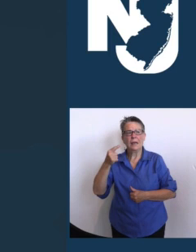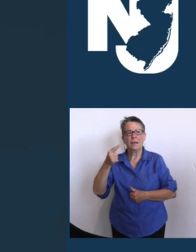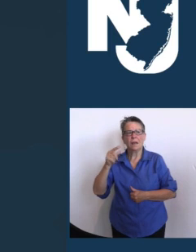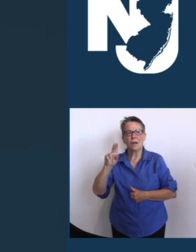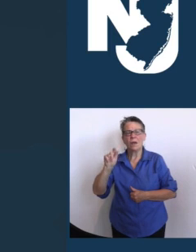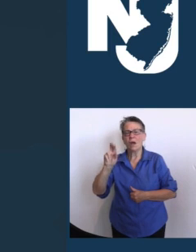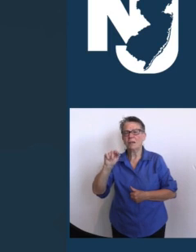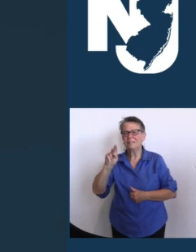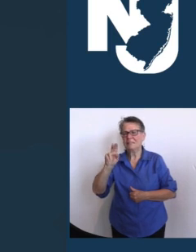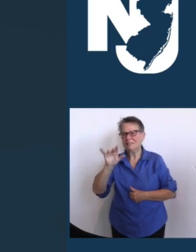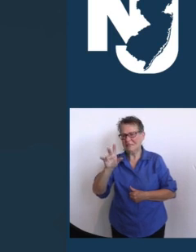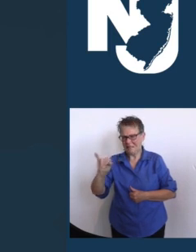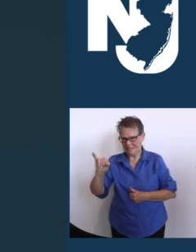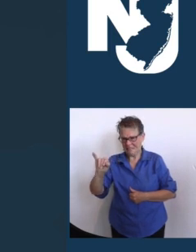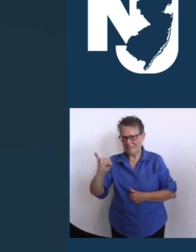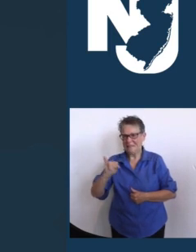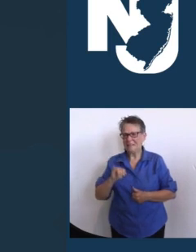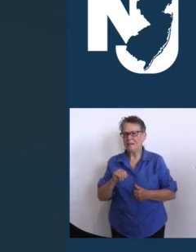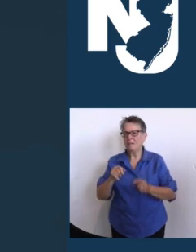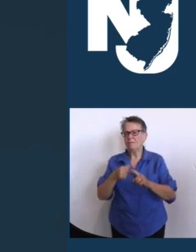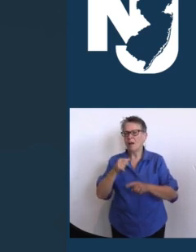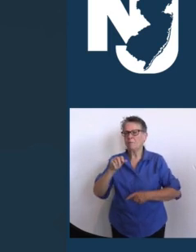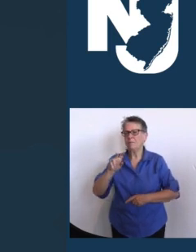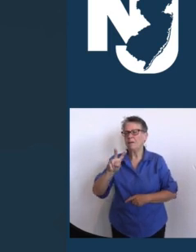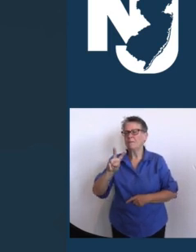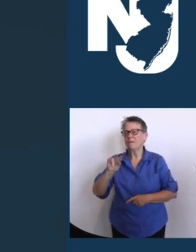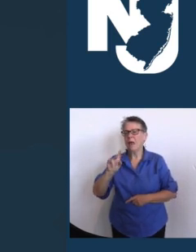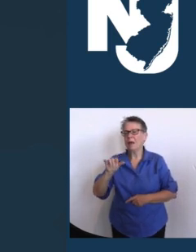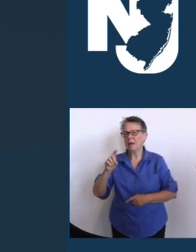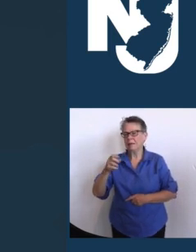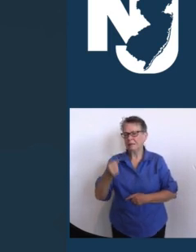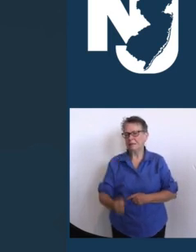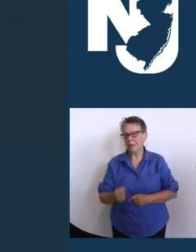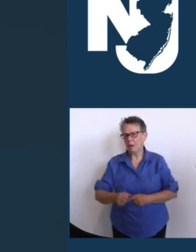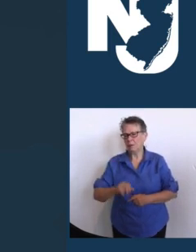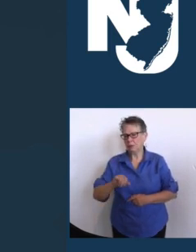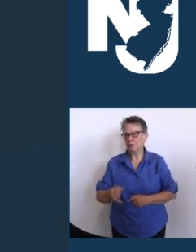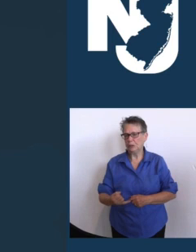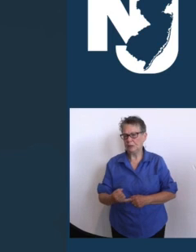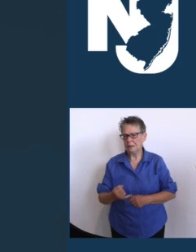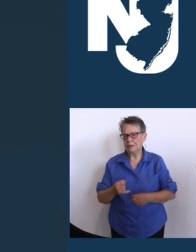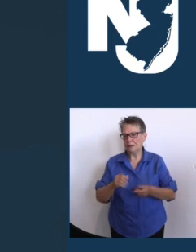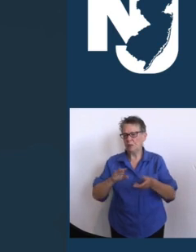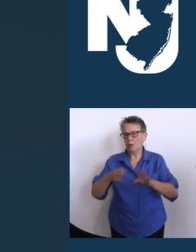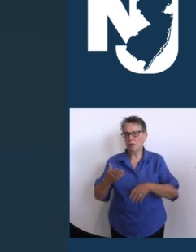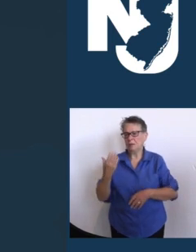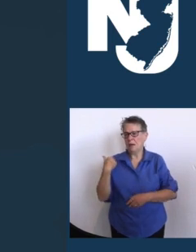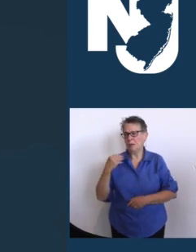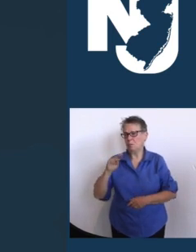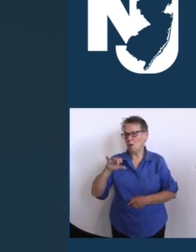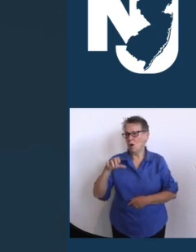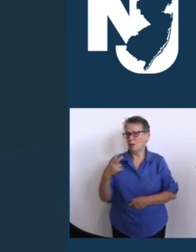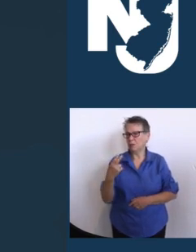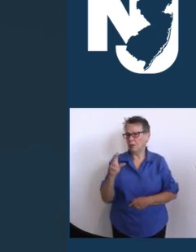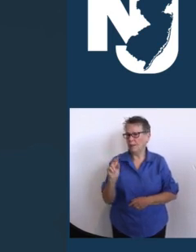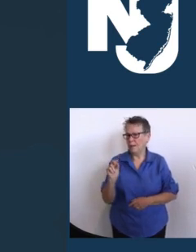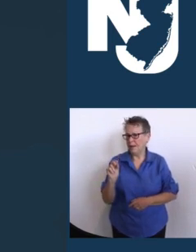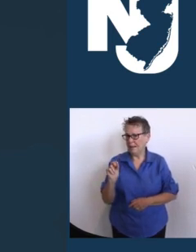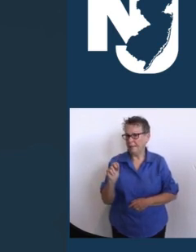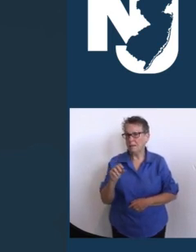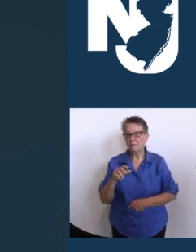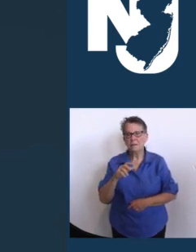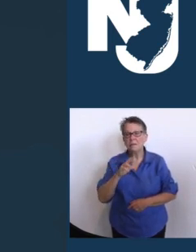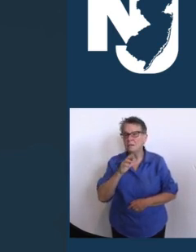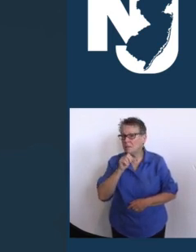Gerasini, who passed away on March 30th at the age of 65. He was an entrepreneur, president of